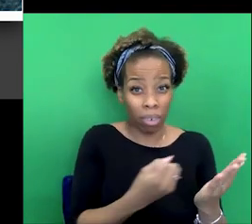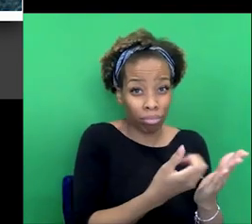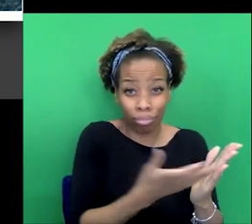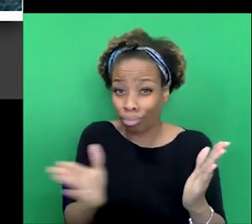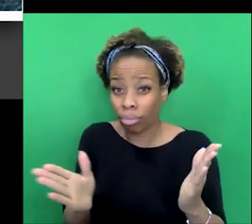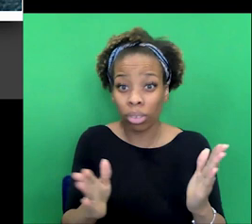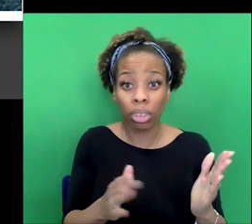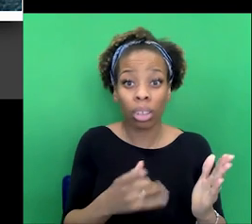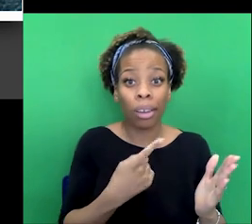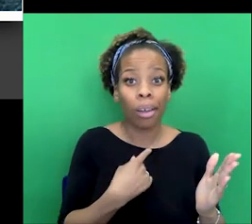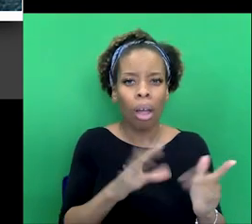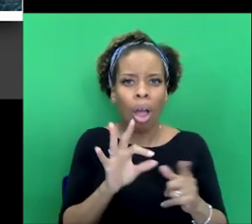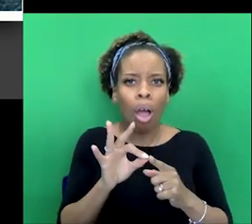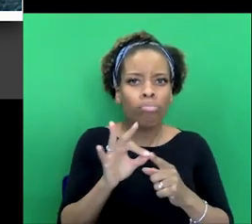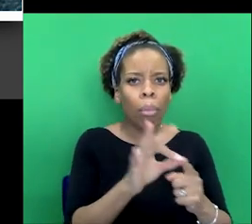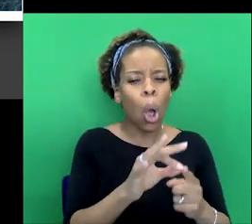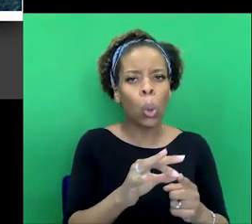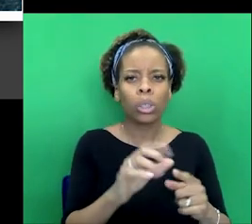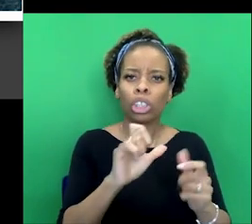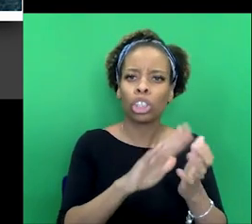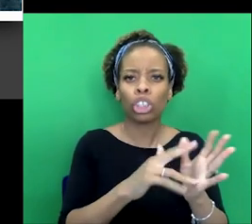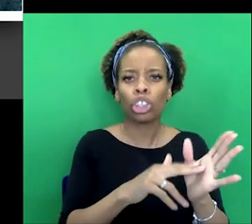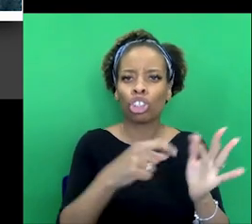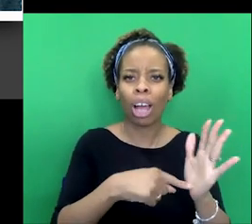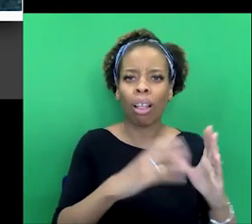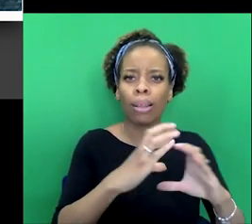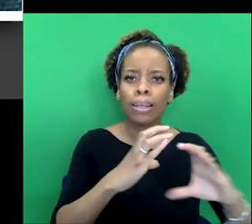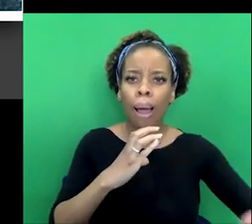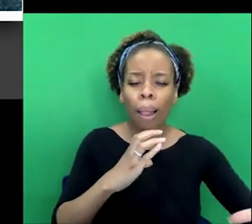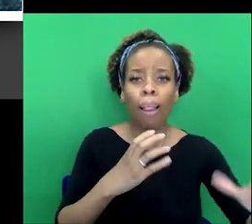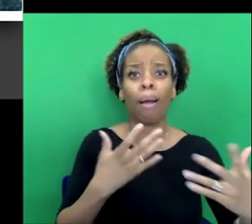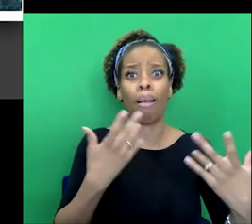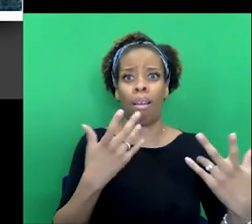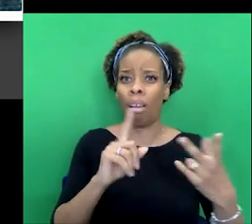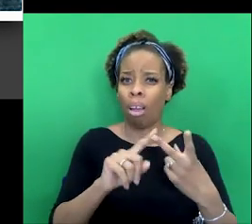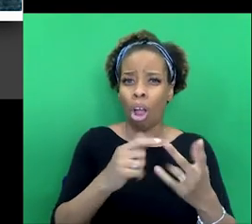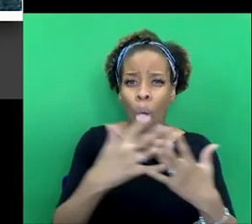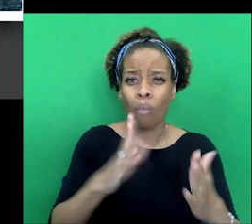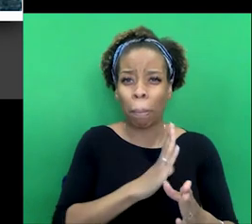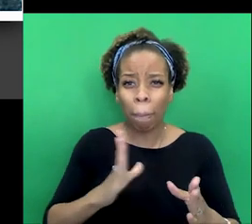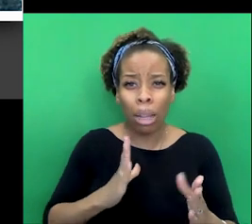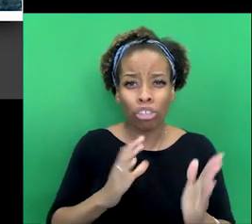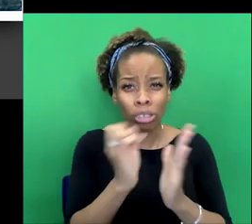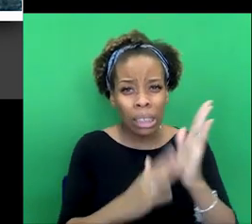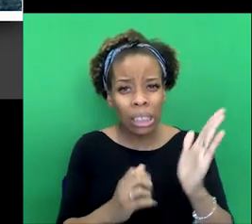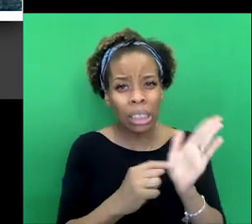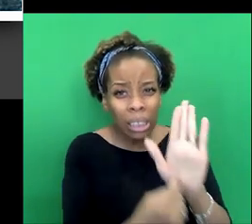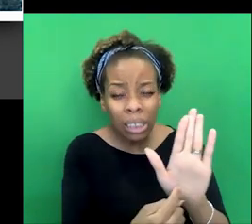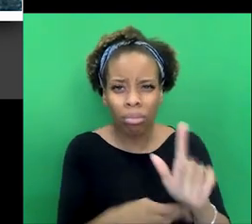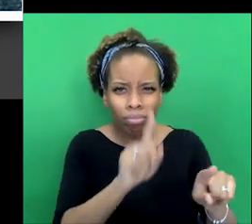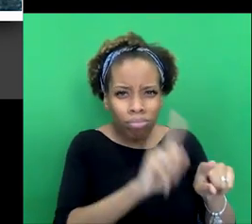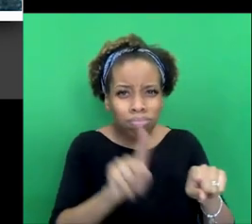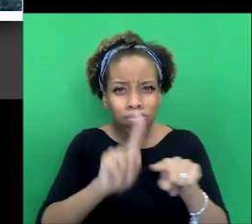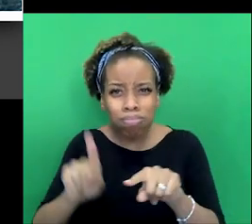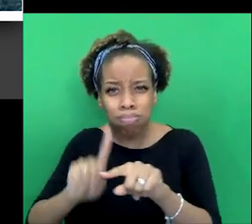his proposal for a channel tunnel, I think, and all sorts of military and imperial ideas. What, what do you make of what his,